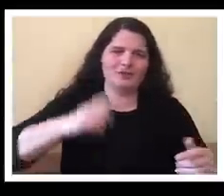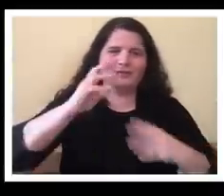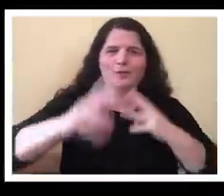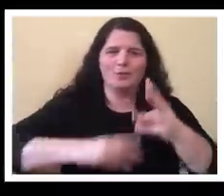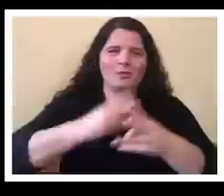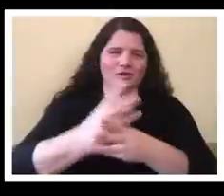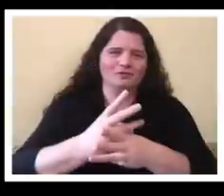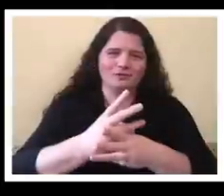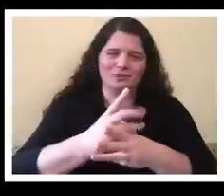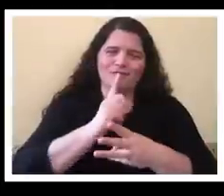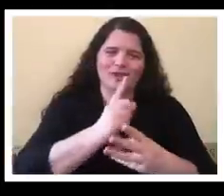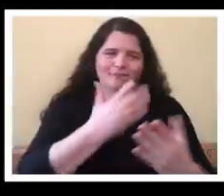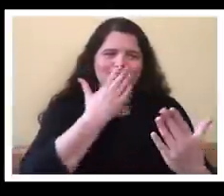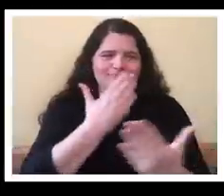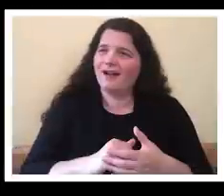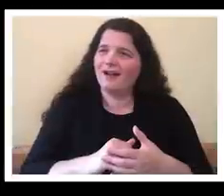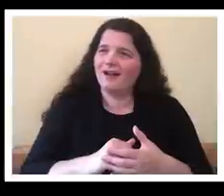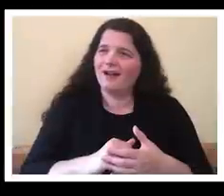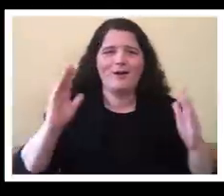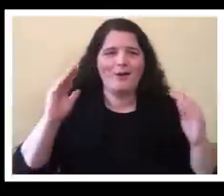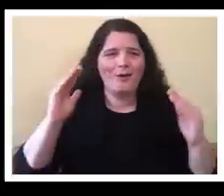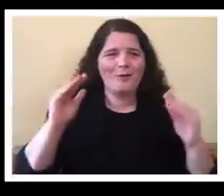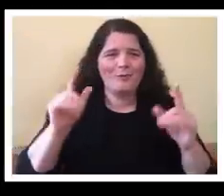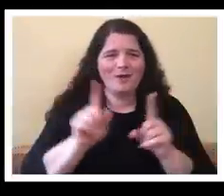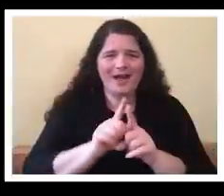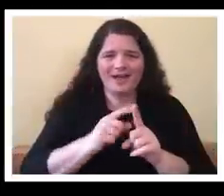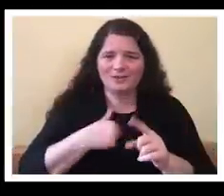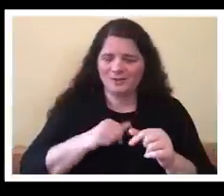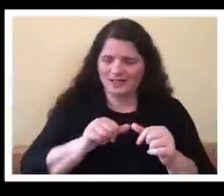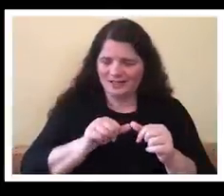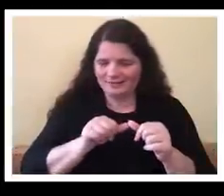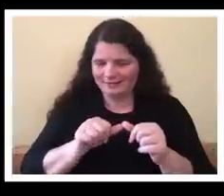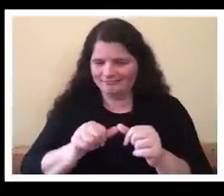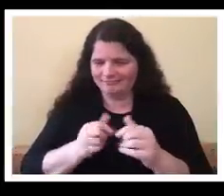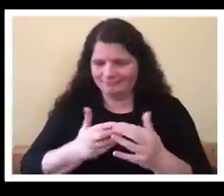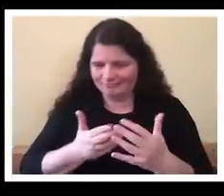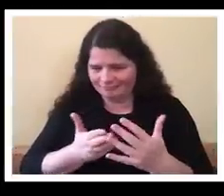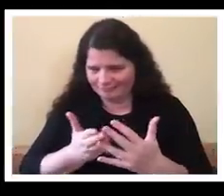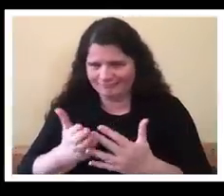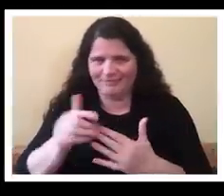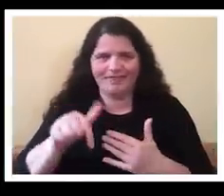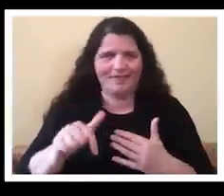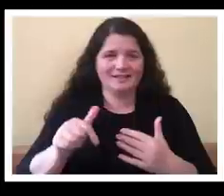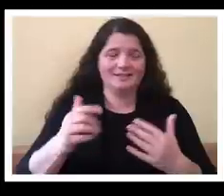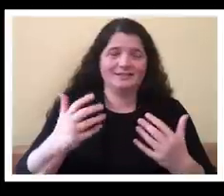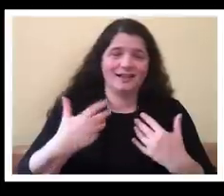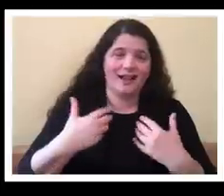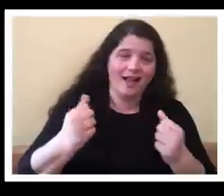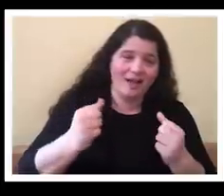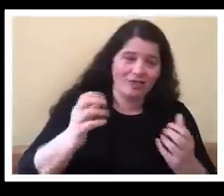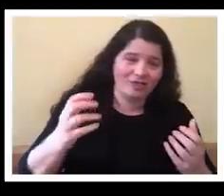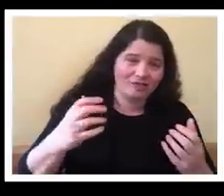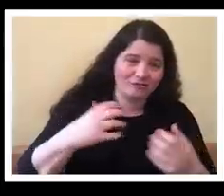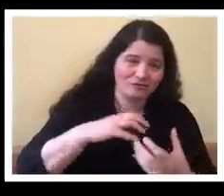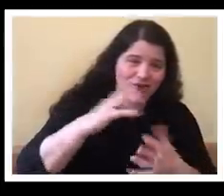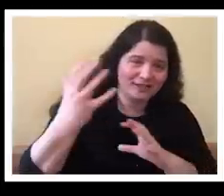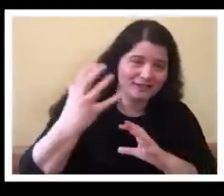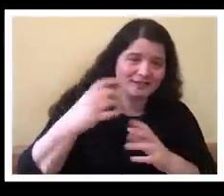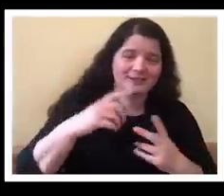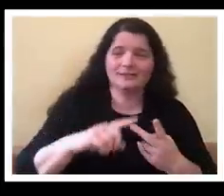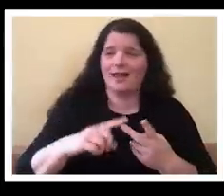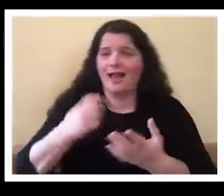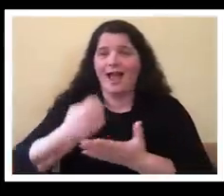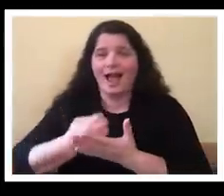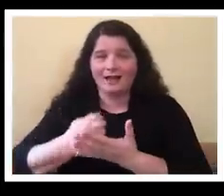we get through what has been an extraordinary health crisis and economic crisis that has burdened the disability community